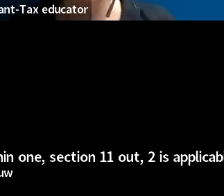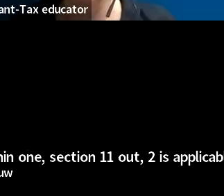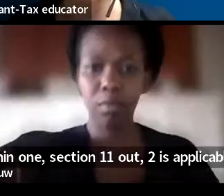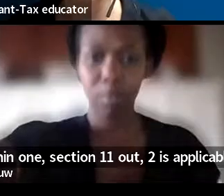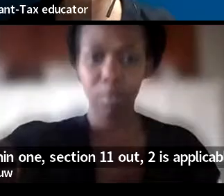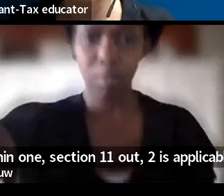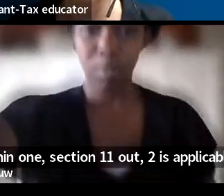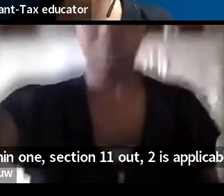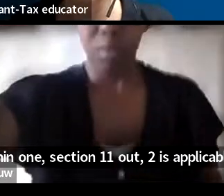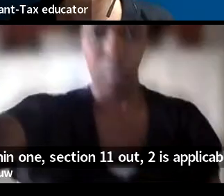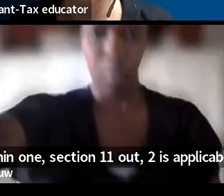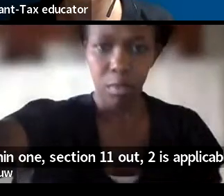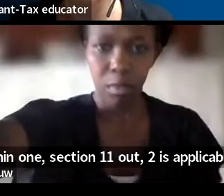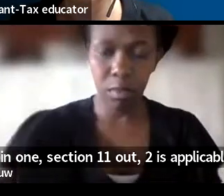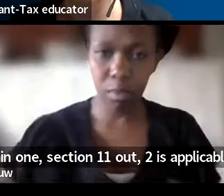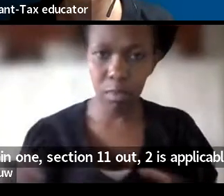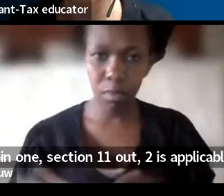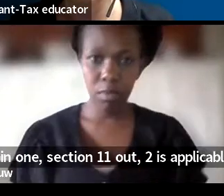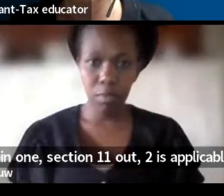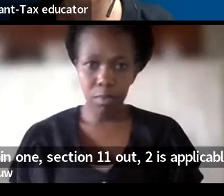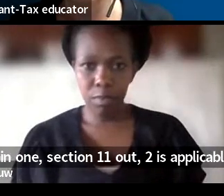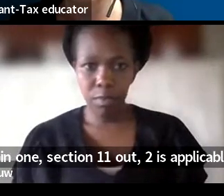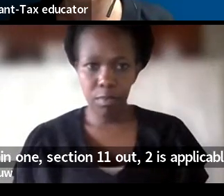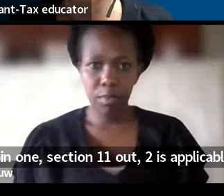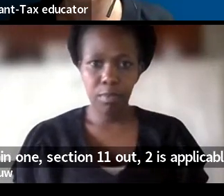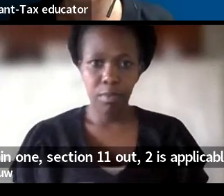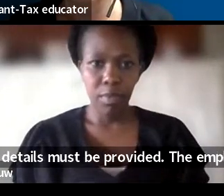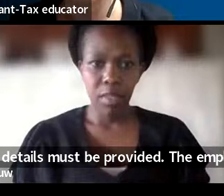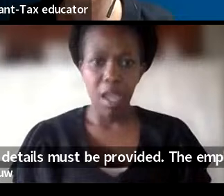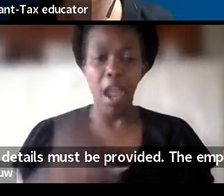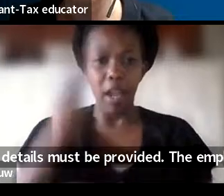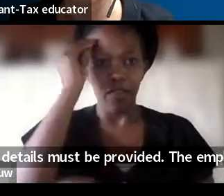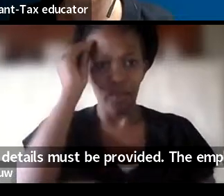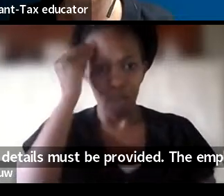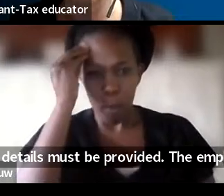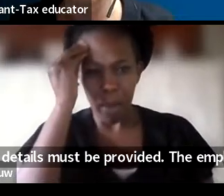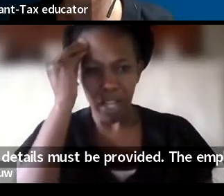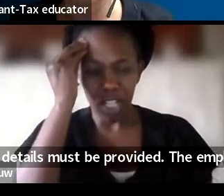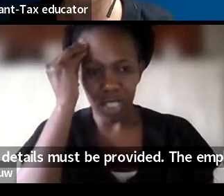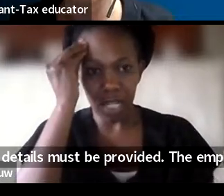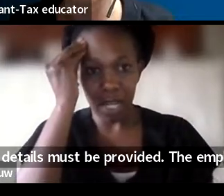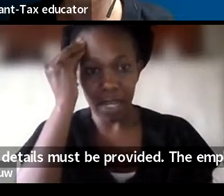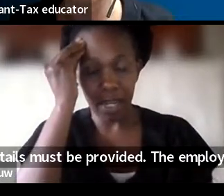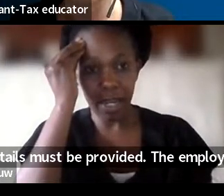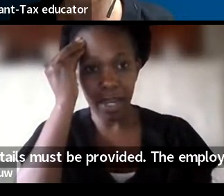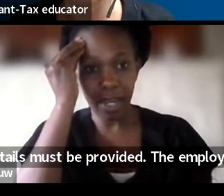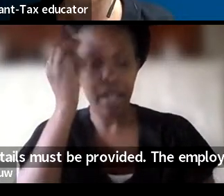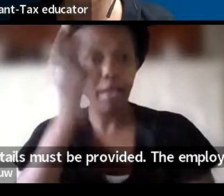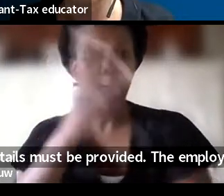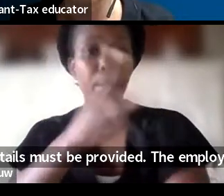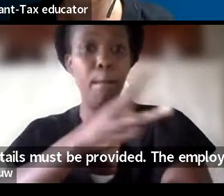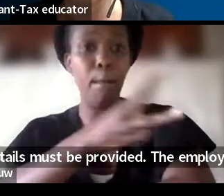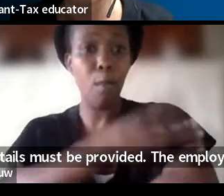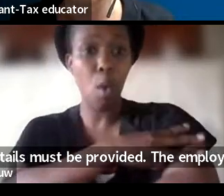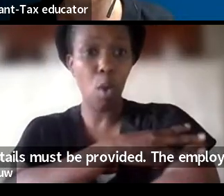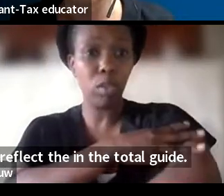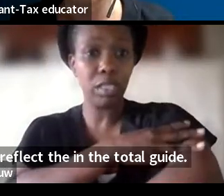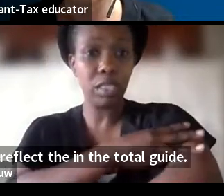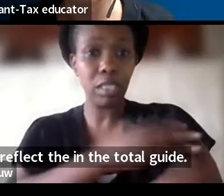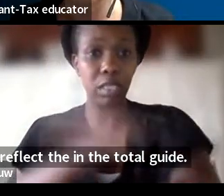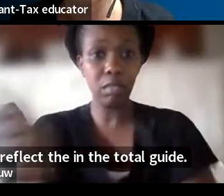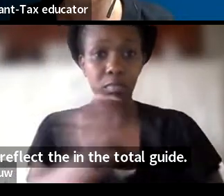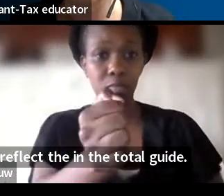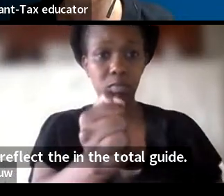the details must be provided. The employer must reflect then the total gain amount of 120,